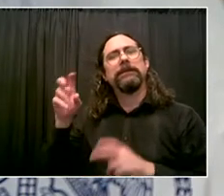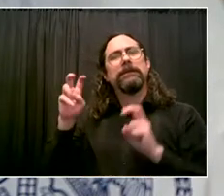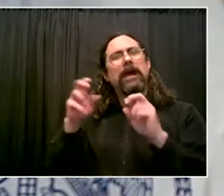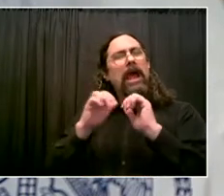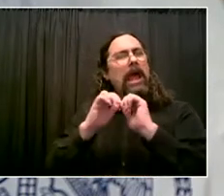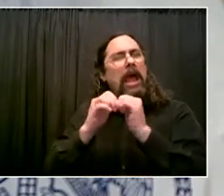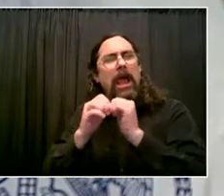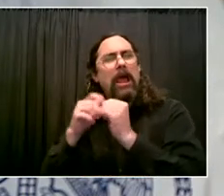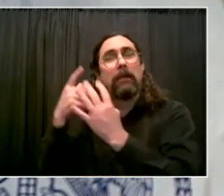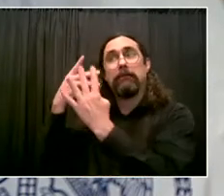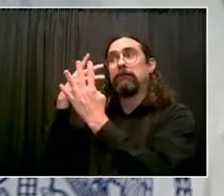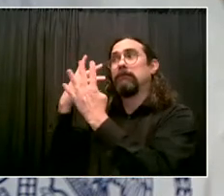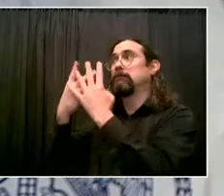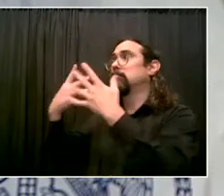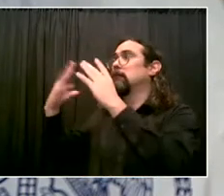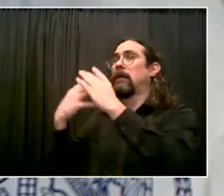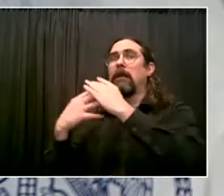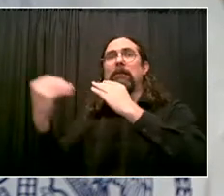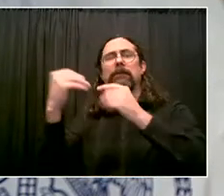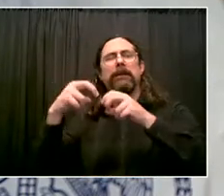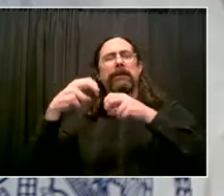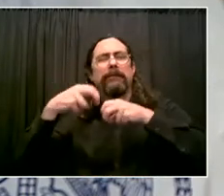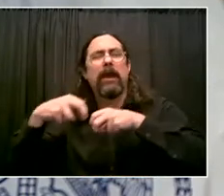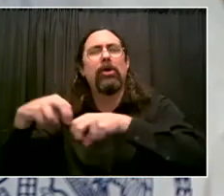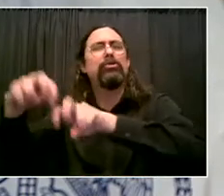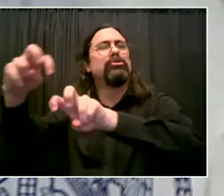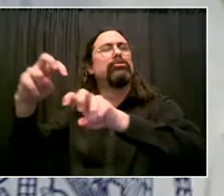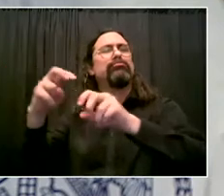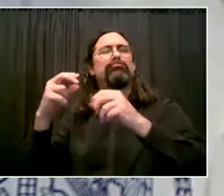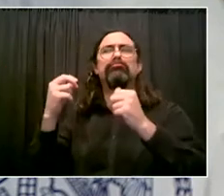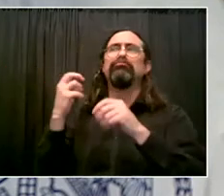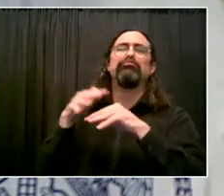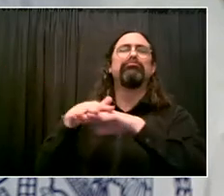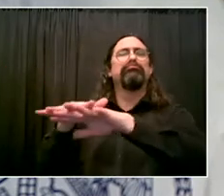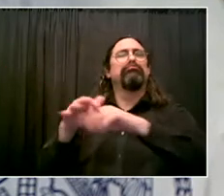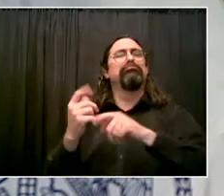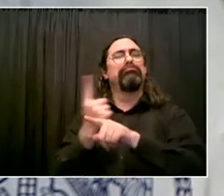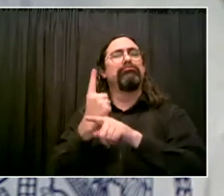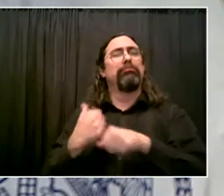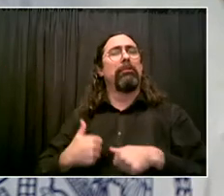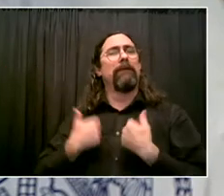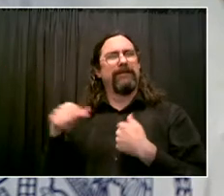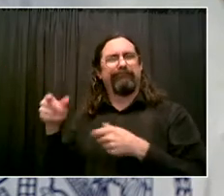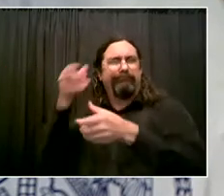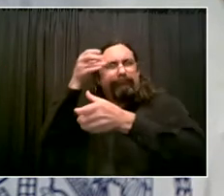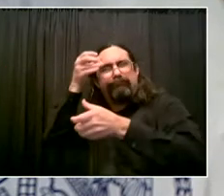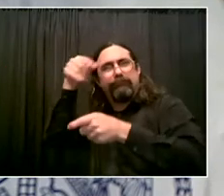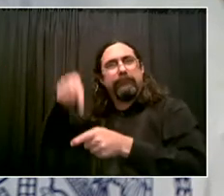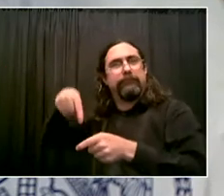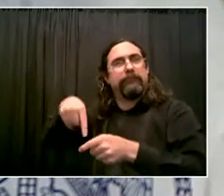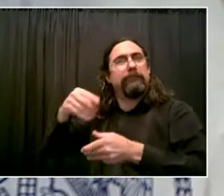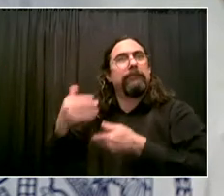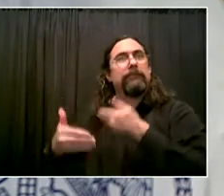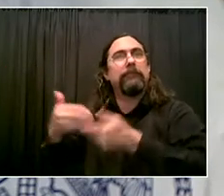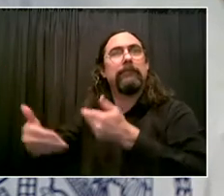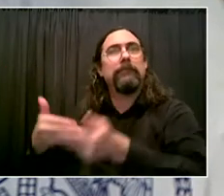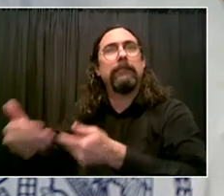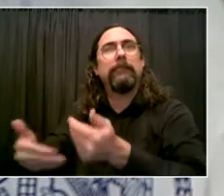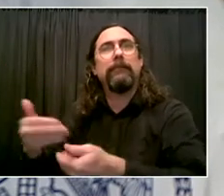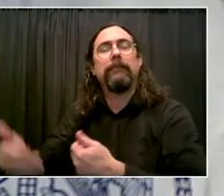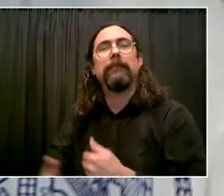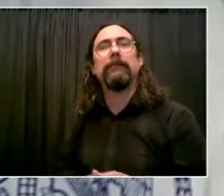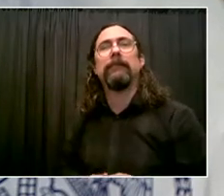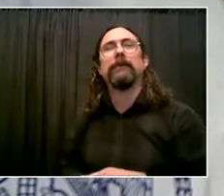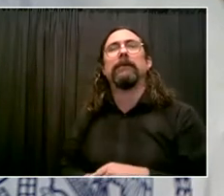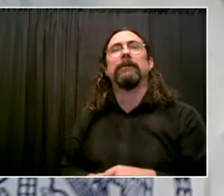society, helping redeem lives. Folks who otherwise might have gone astray again, been put on a